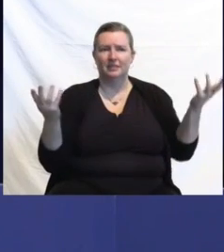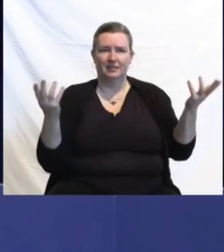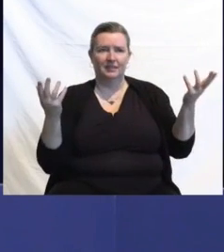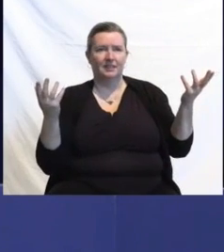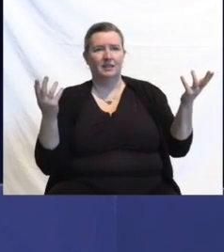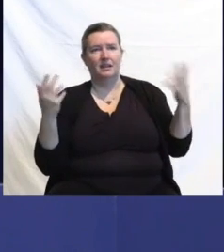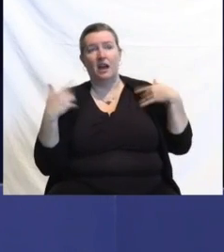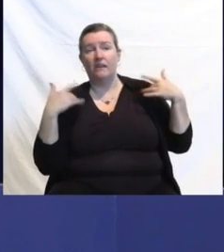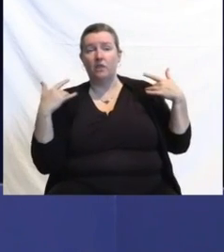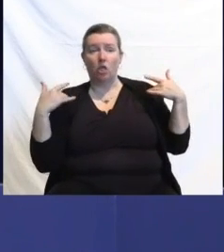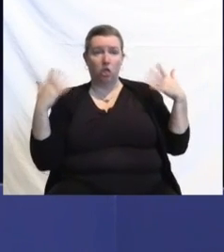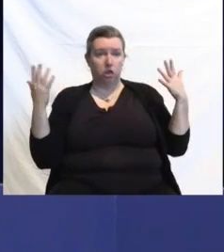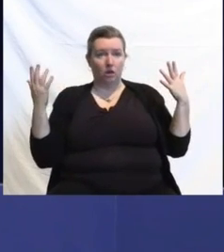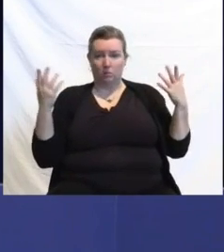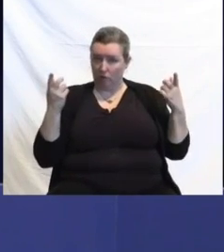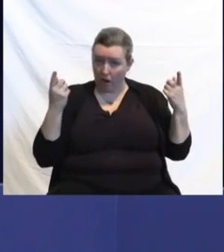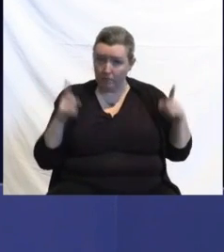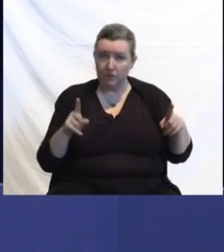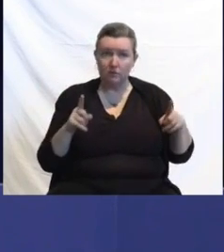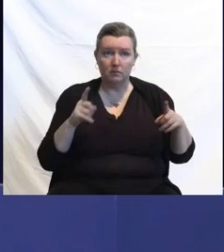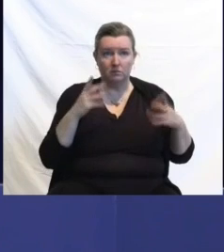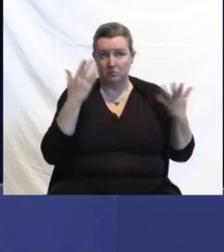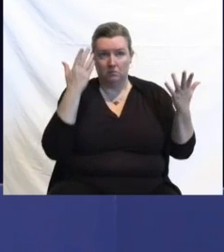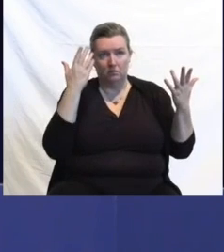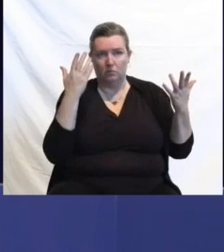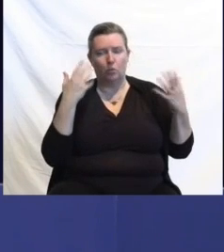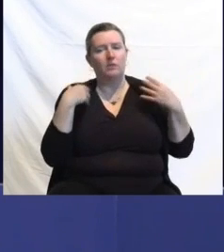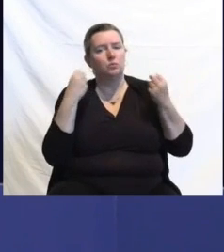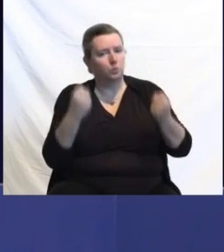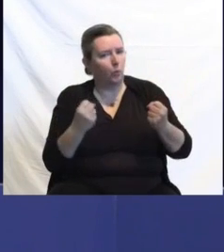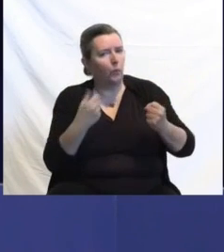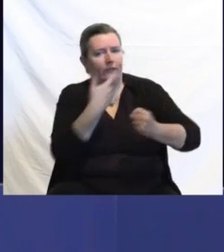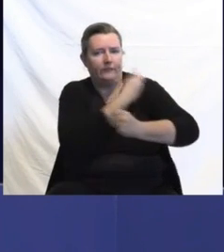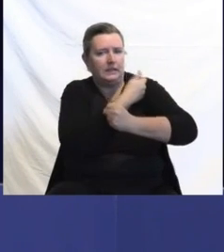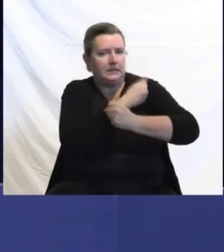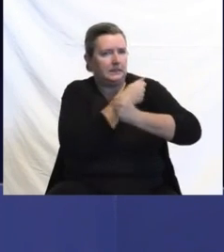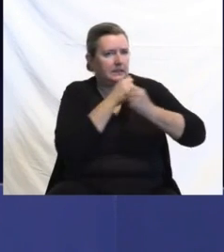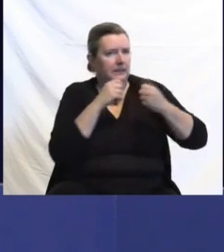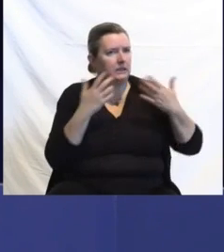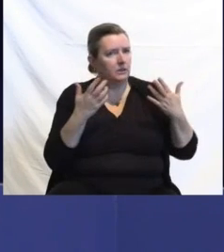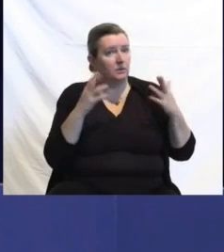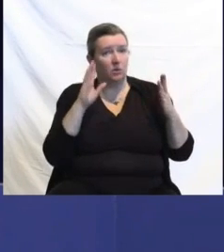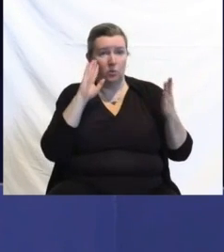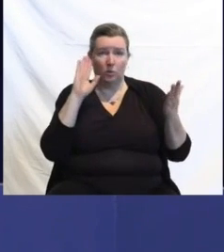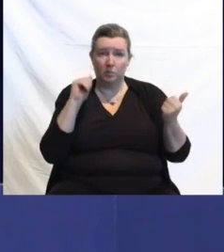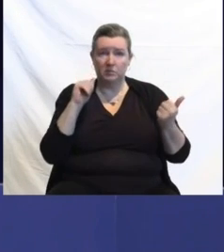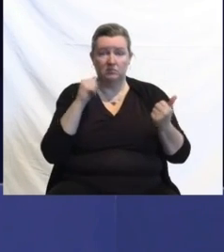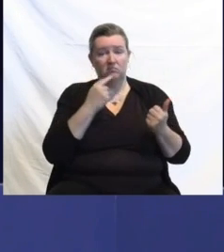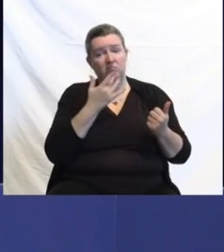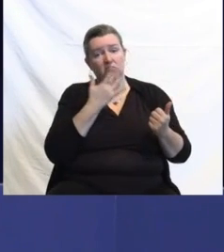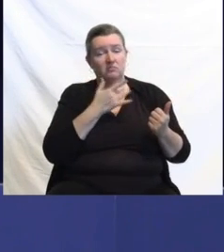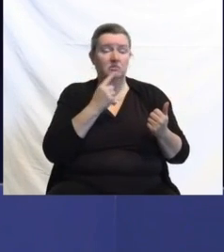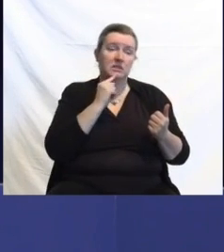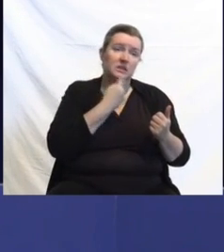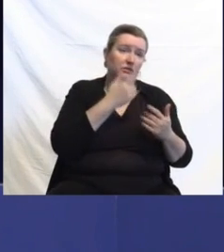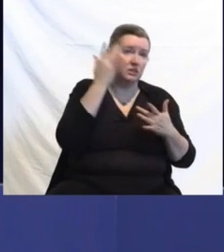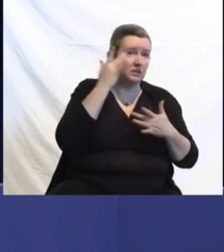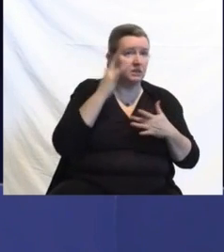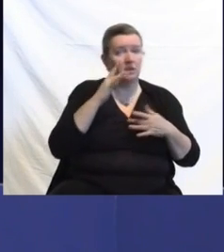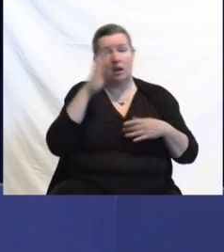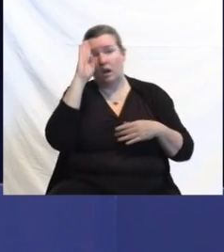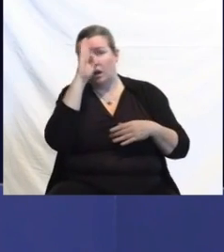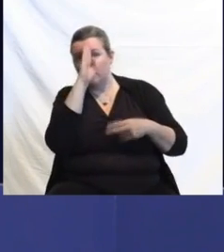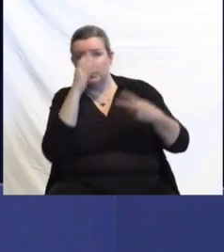happen again. But because of our high vaccination rate, we're hoping that severe disease hospitalizations moderate.